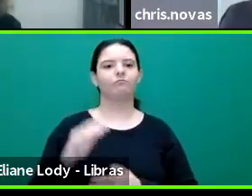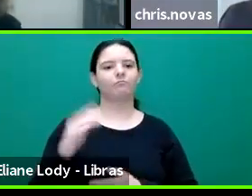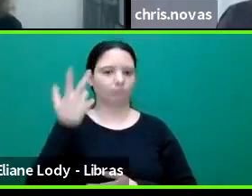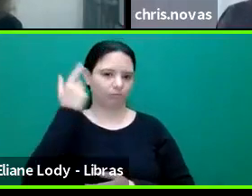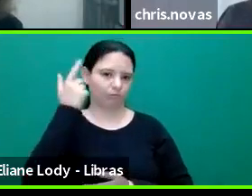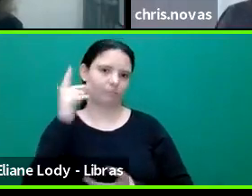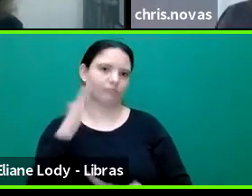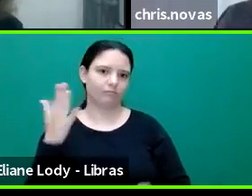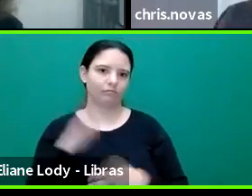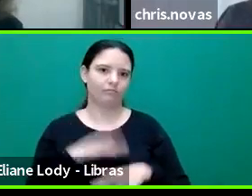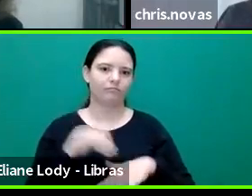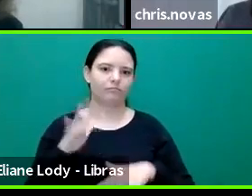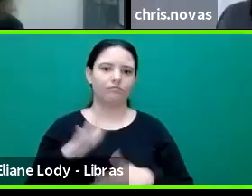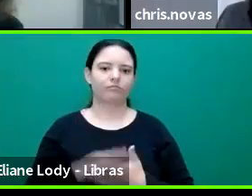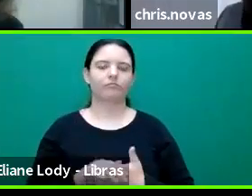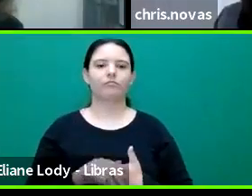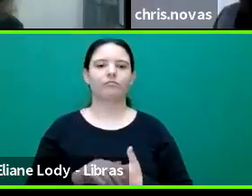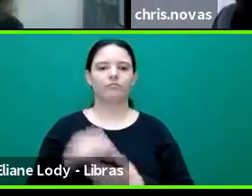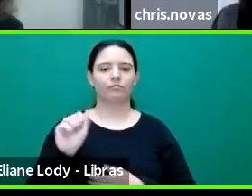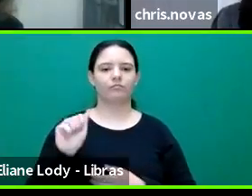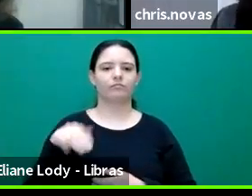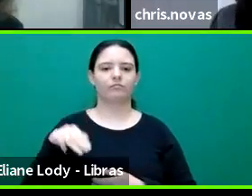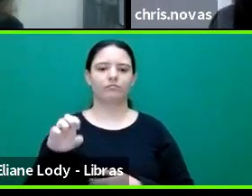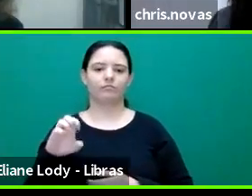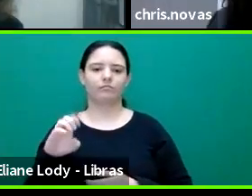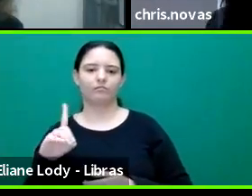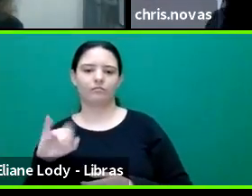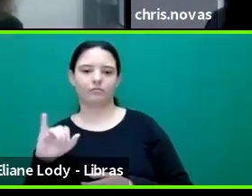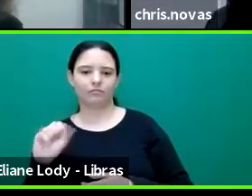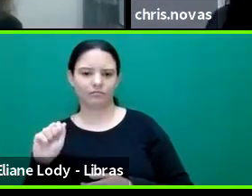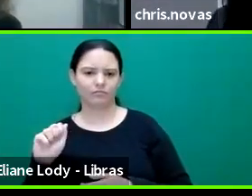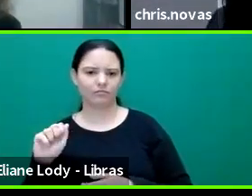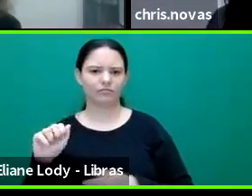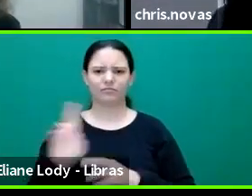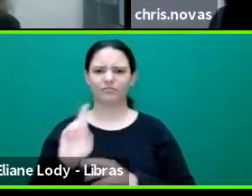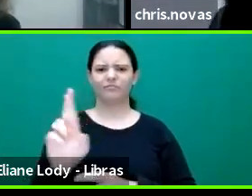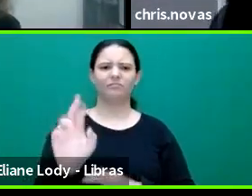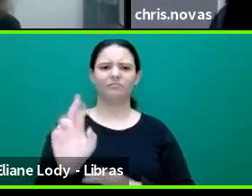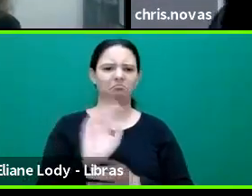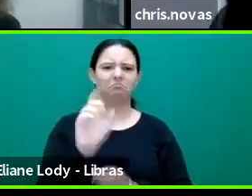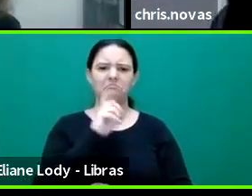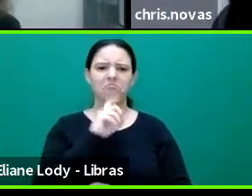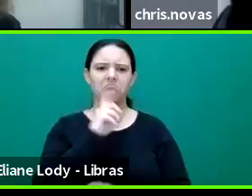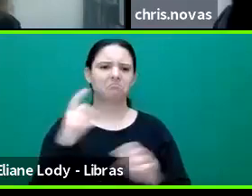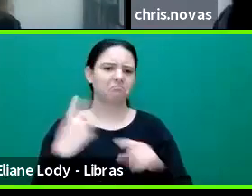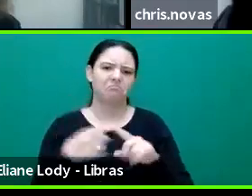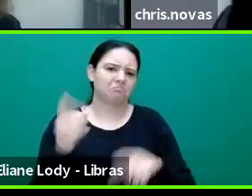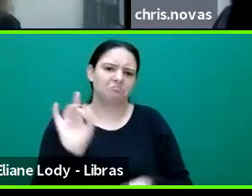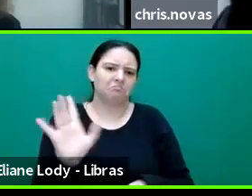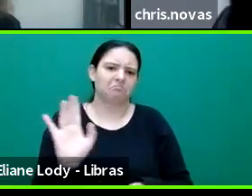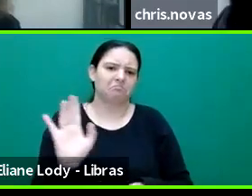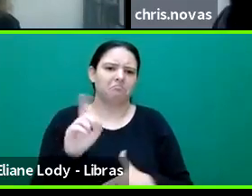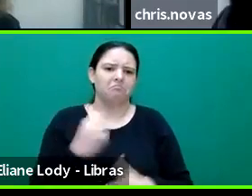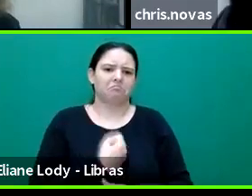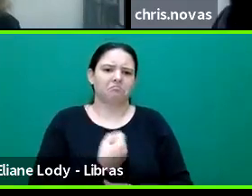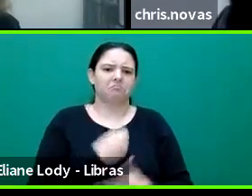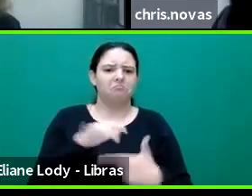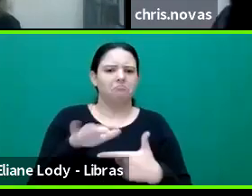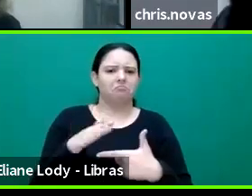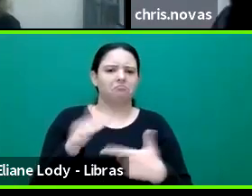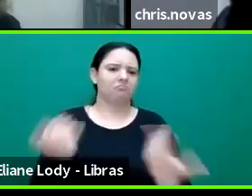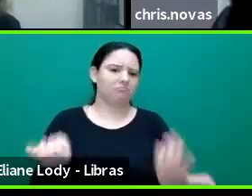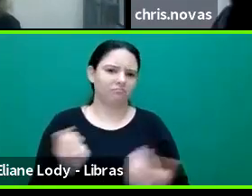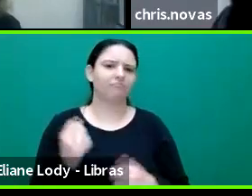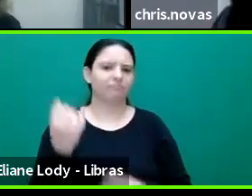So that kind of goes with what Paul was talking. So another question